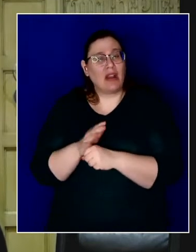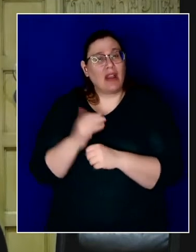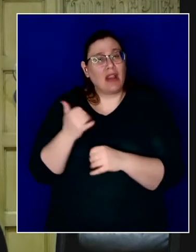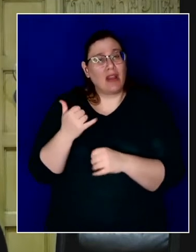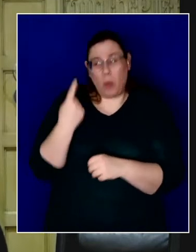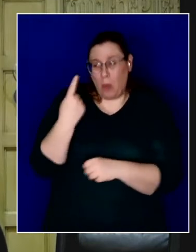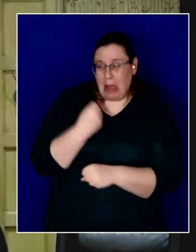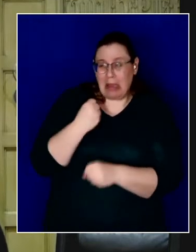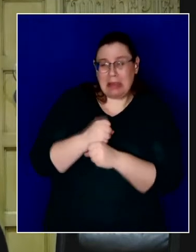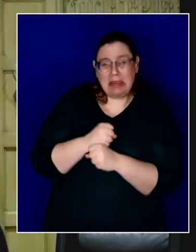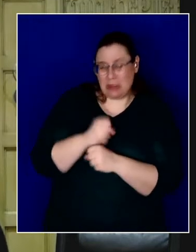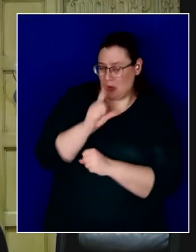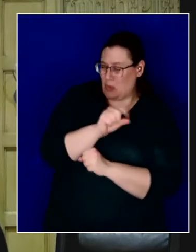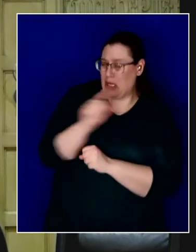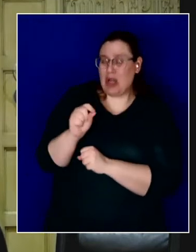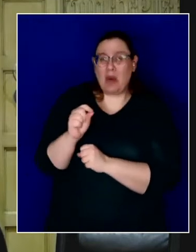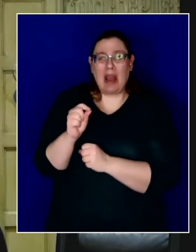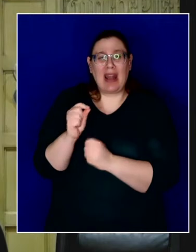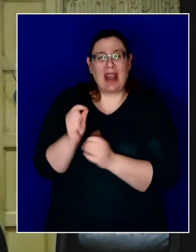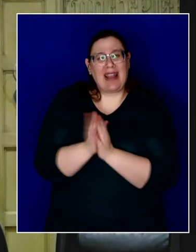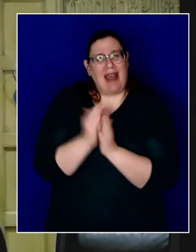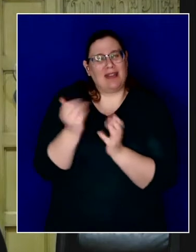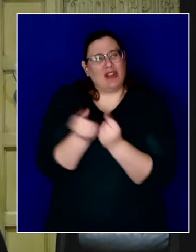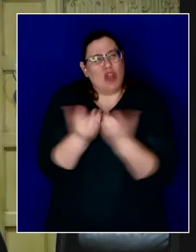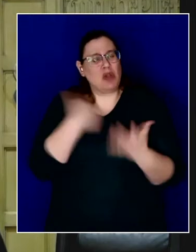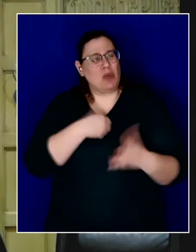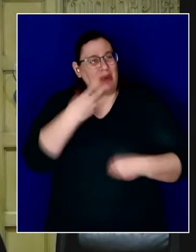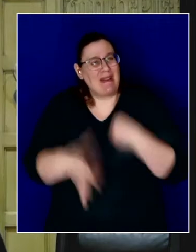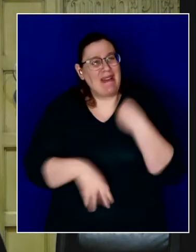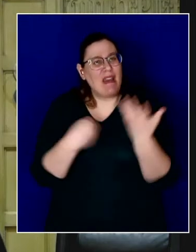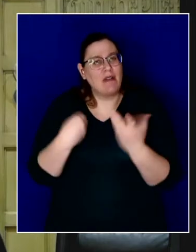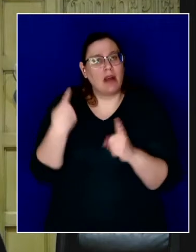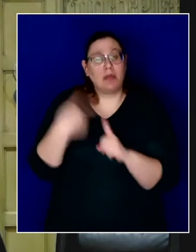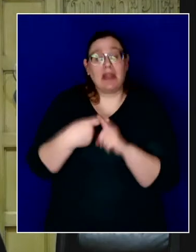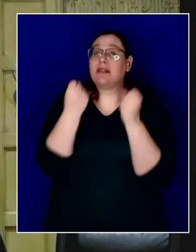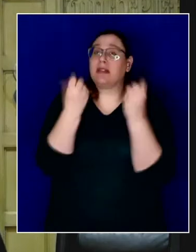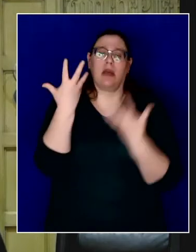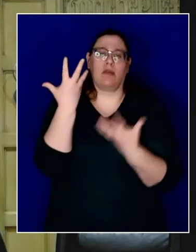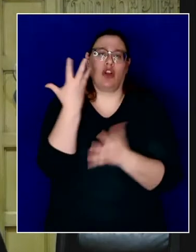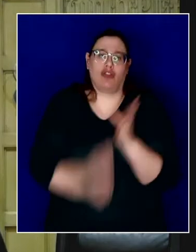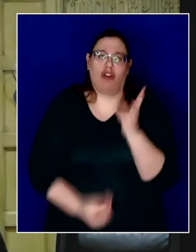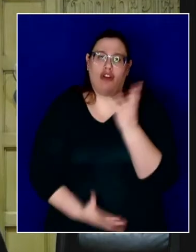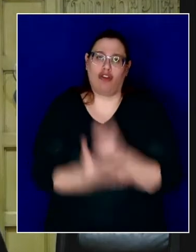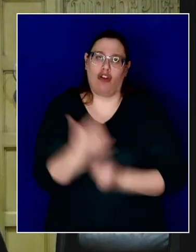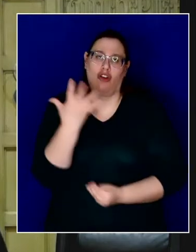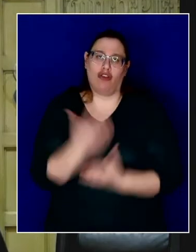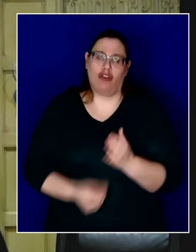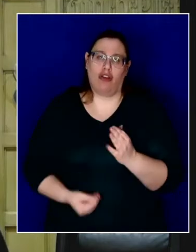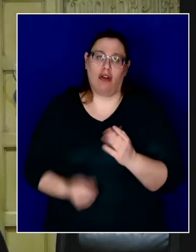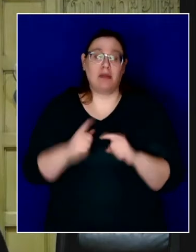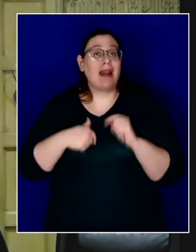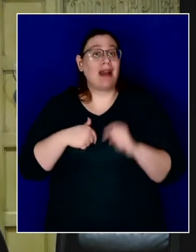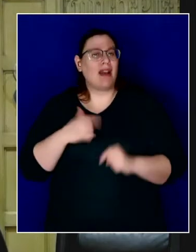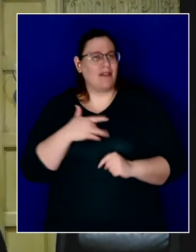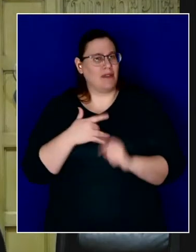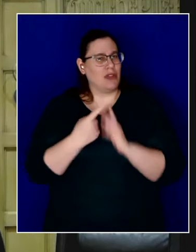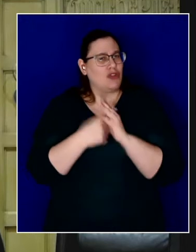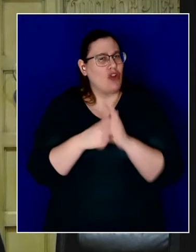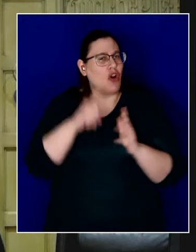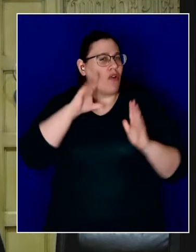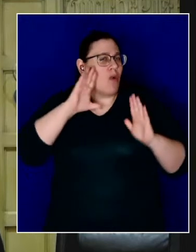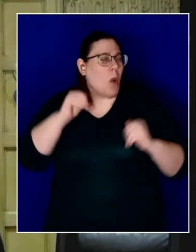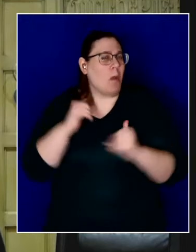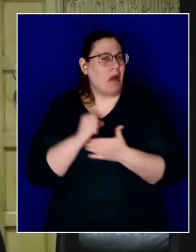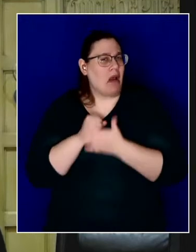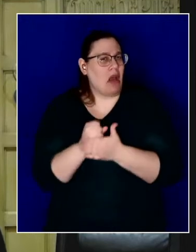has a year taken so much from us. But I see that this start of hope, and of help, is the right